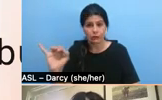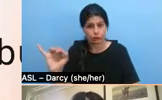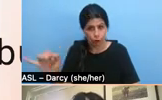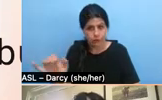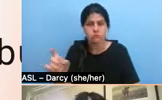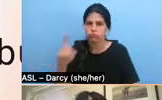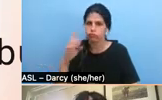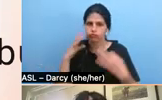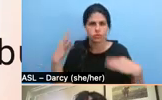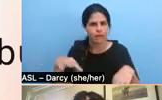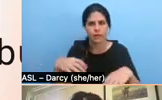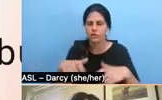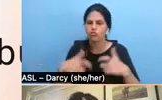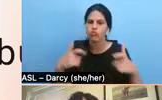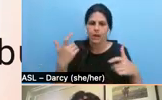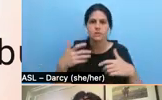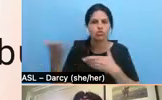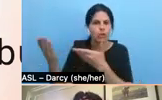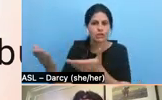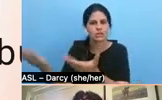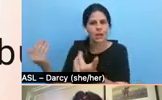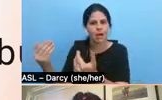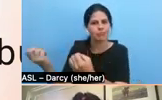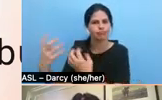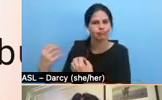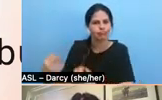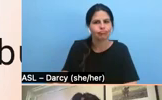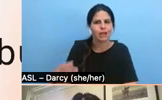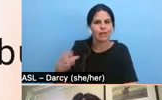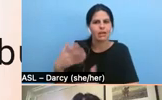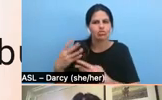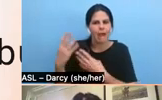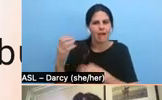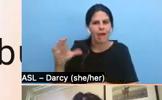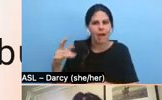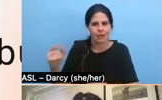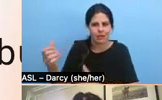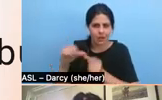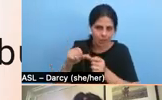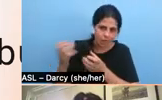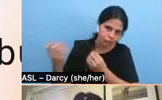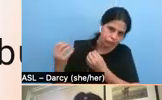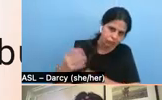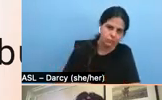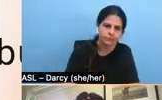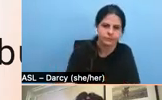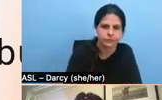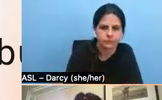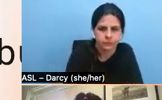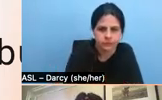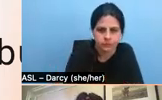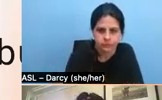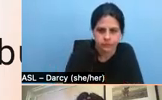in the chat. Um, keep them coming. All right. Next slide, please, Abby. Um,